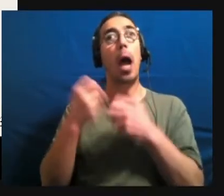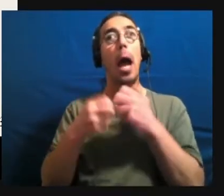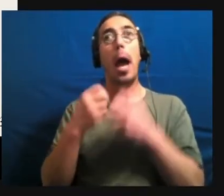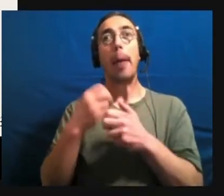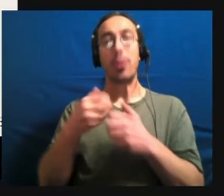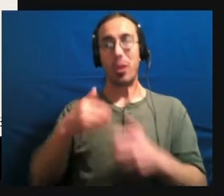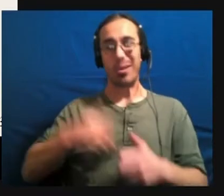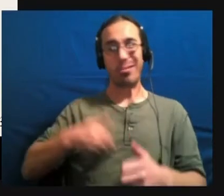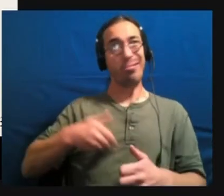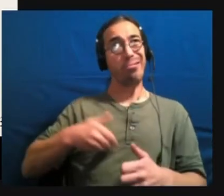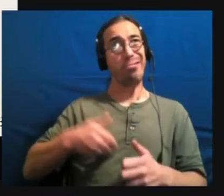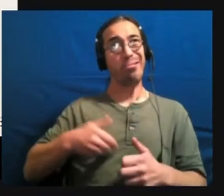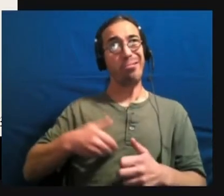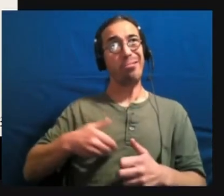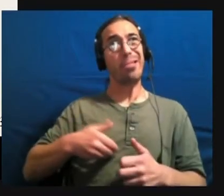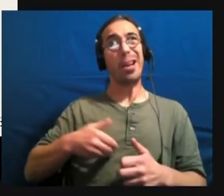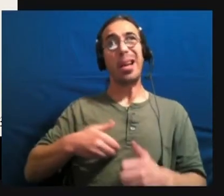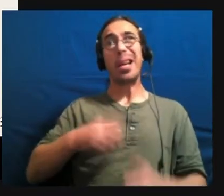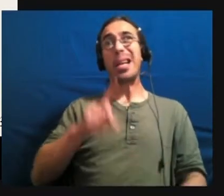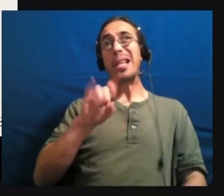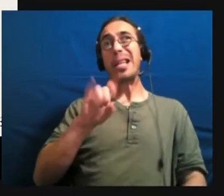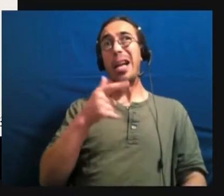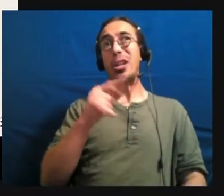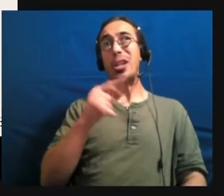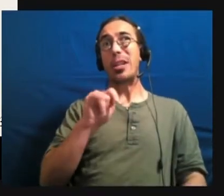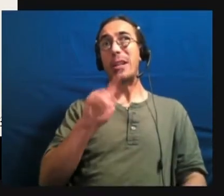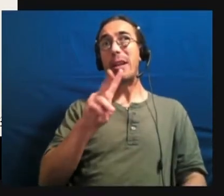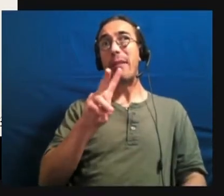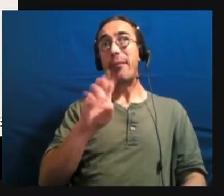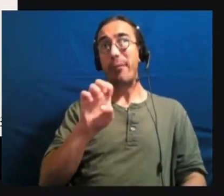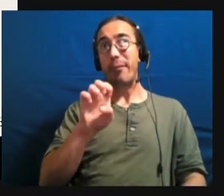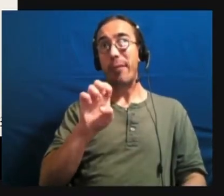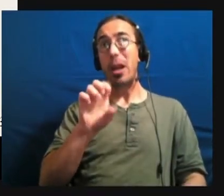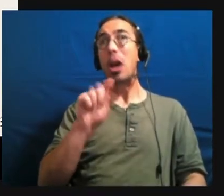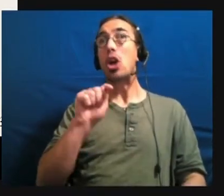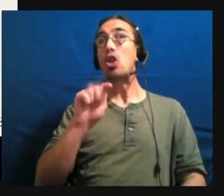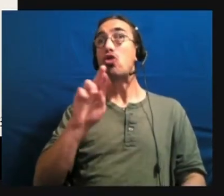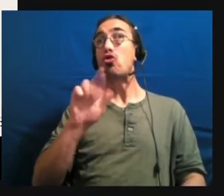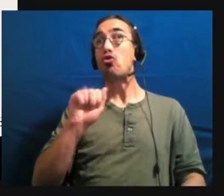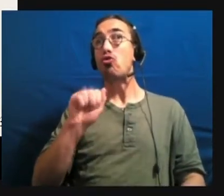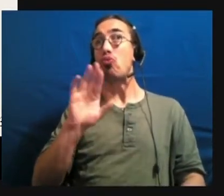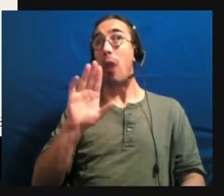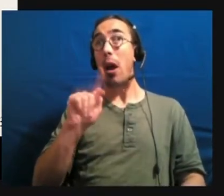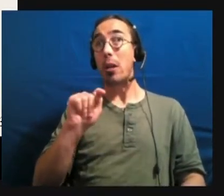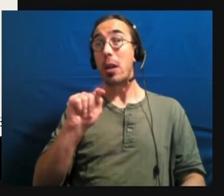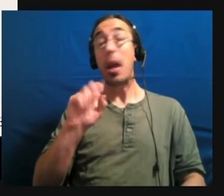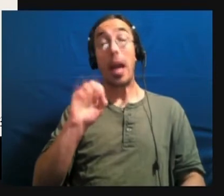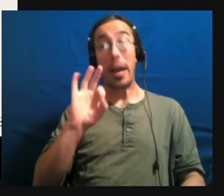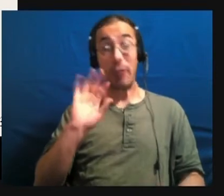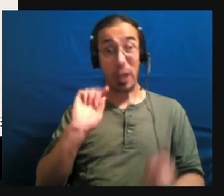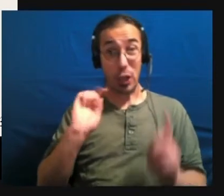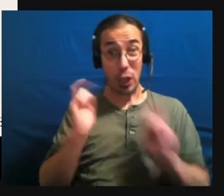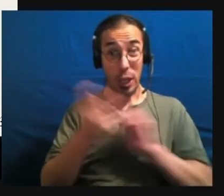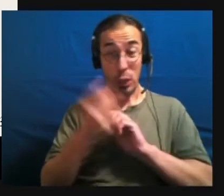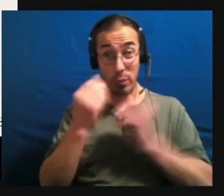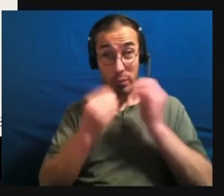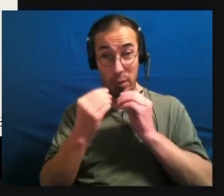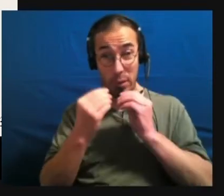tract and they shift their diet, so their digestive tract is healthier, then they're going to